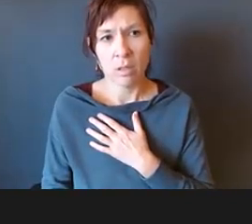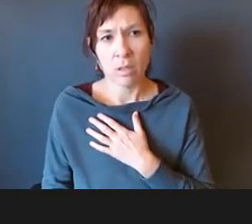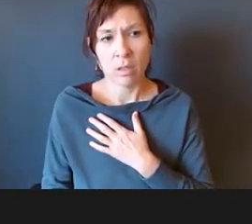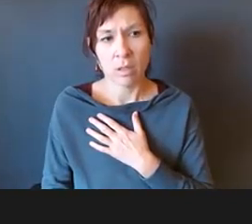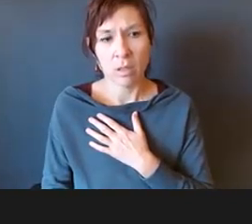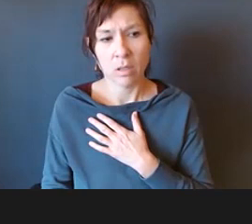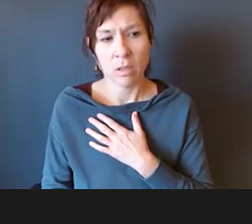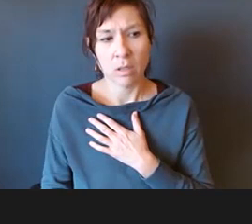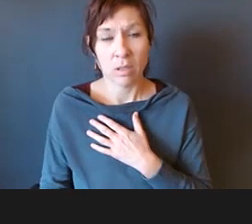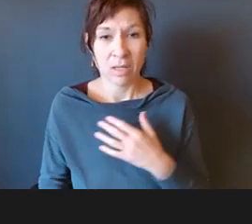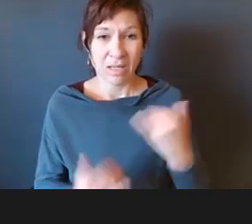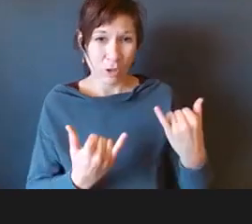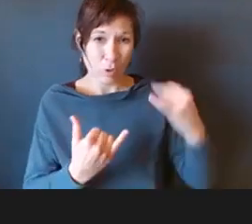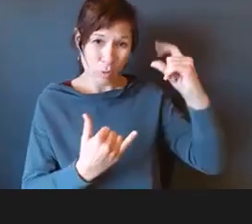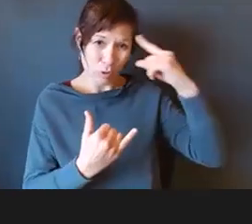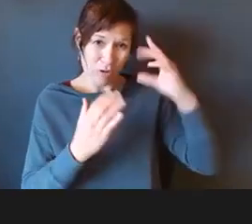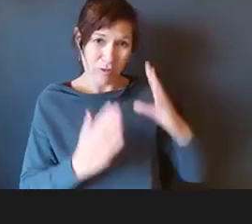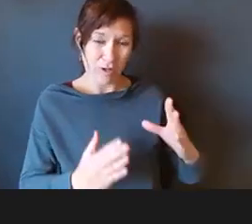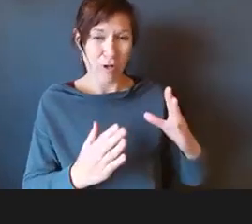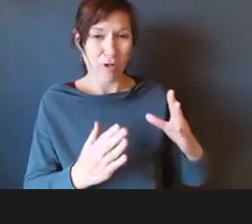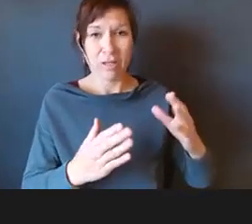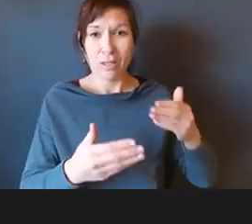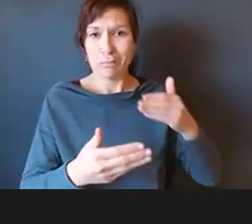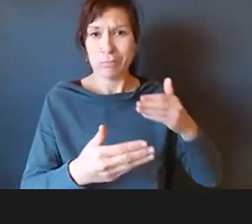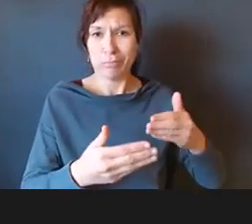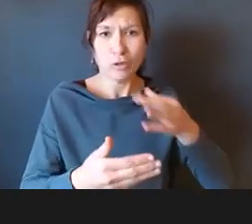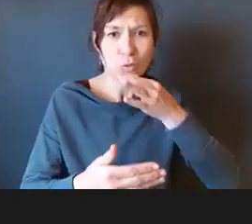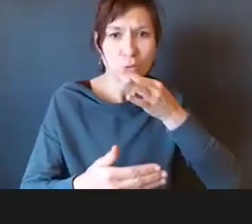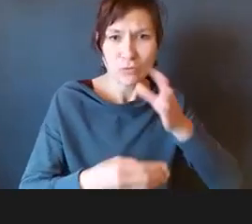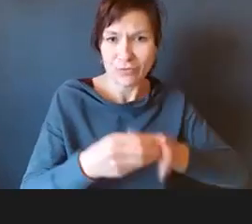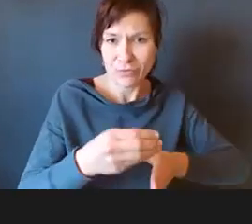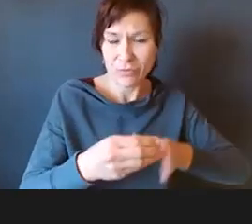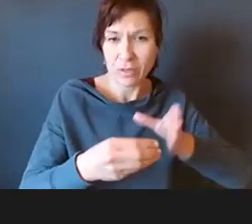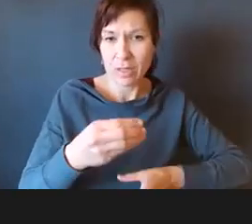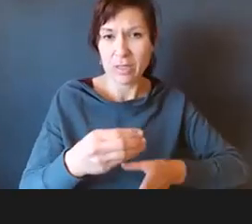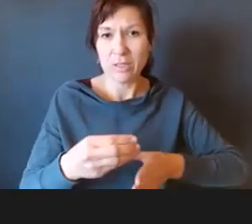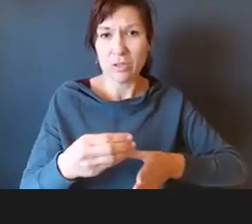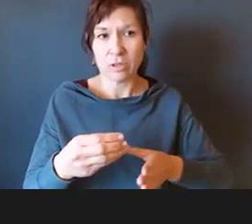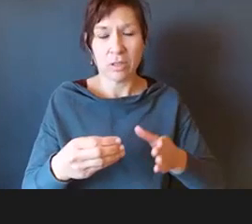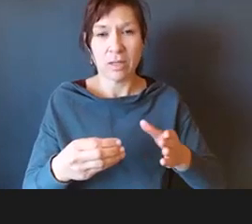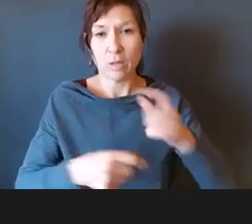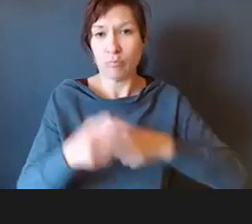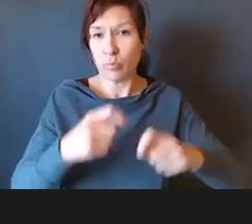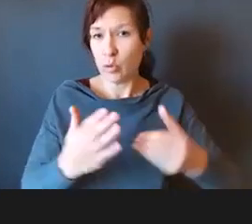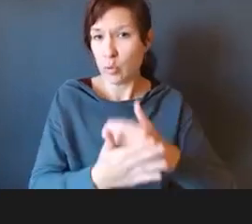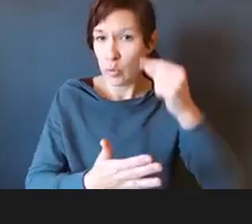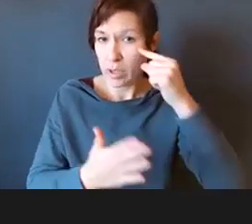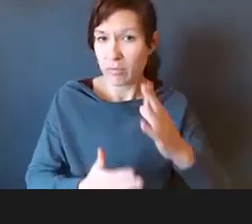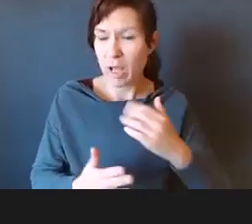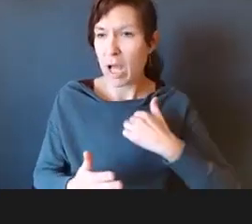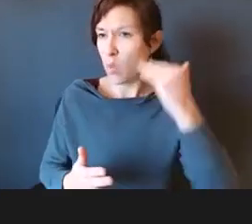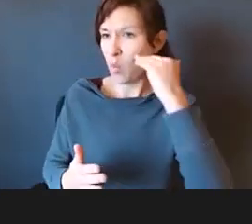administration that I'm aware of at least one project that has been